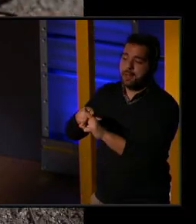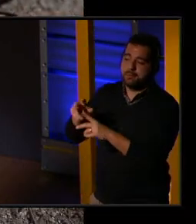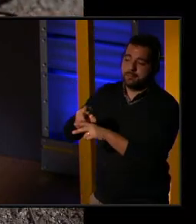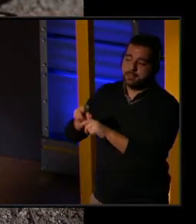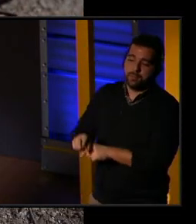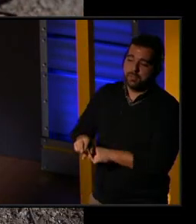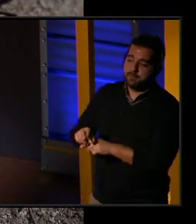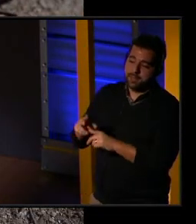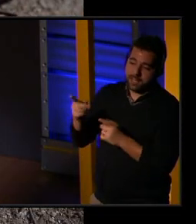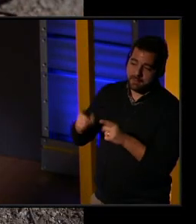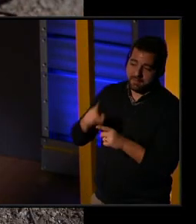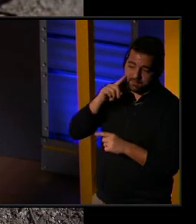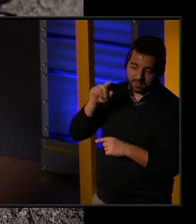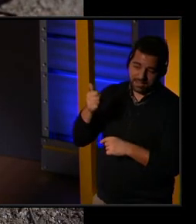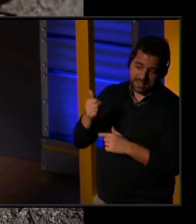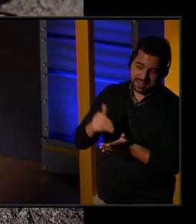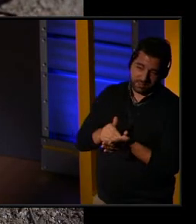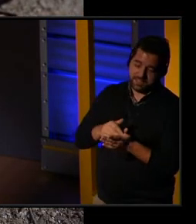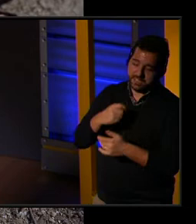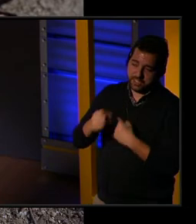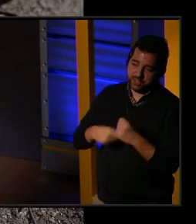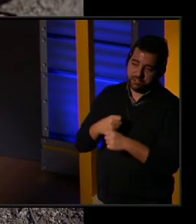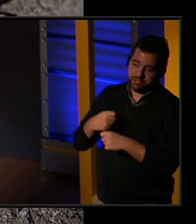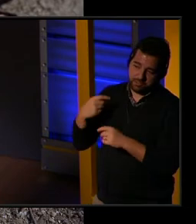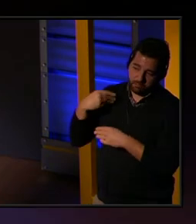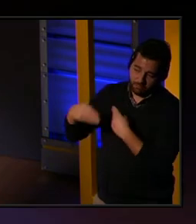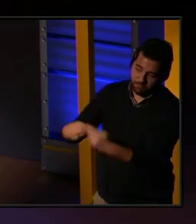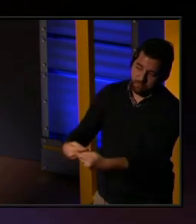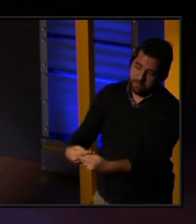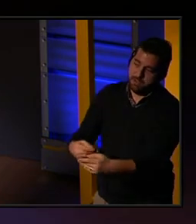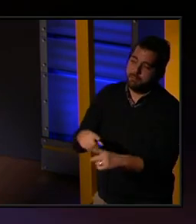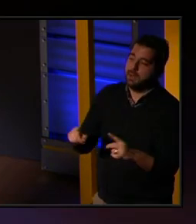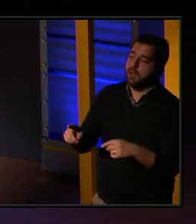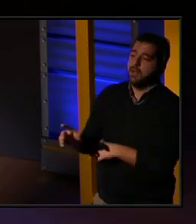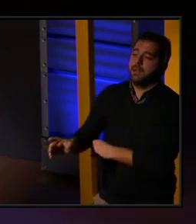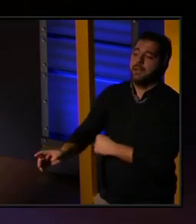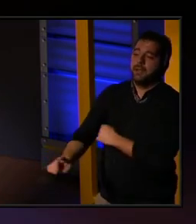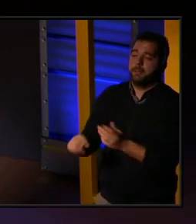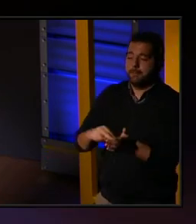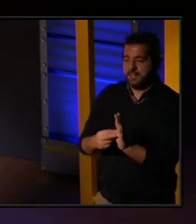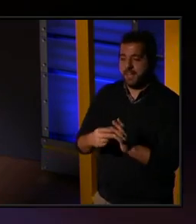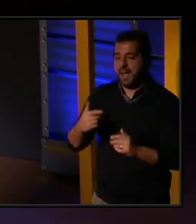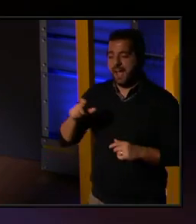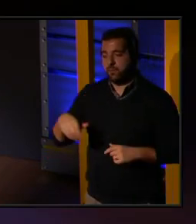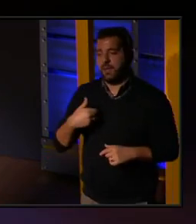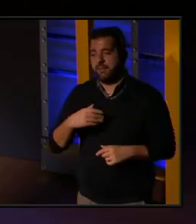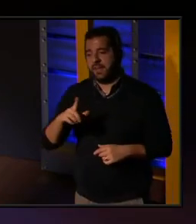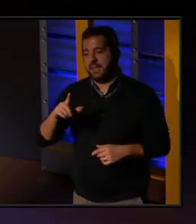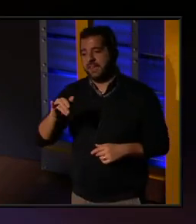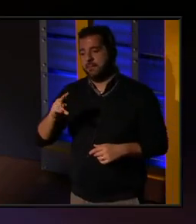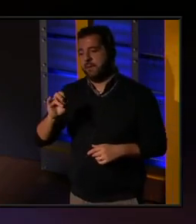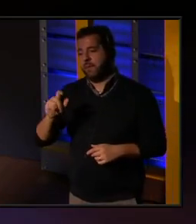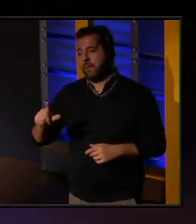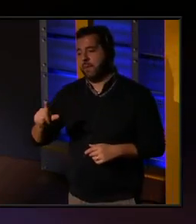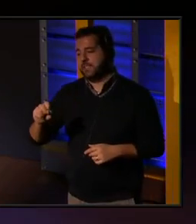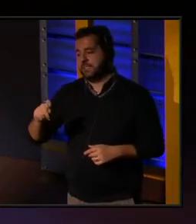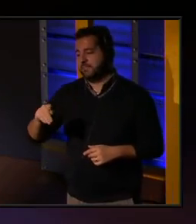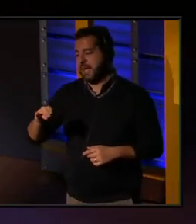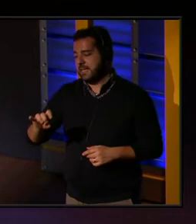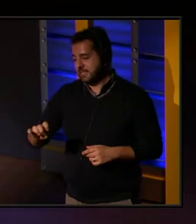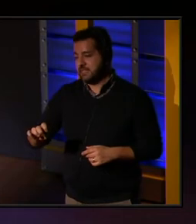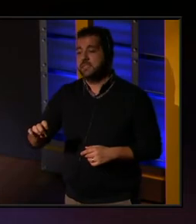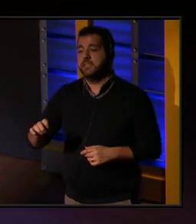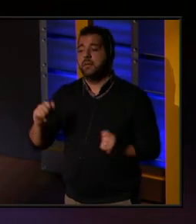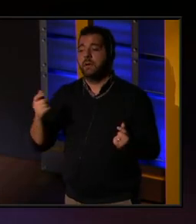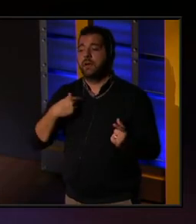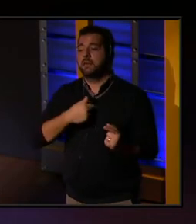,000 years, but when you're watching ritual, it is a time for this liminal space to exist. And within liminal space, we can all